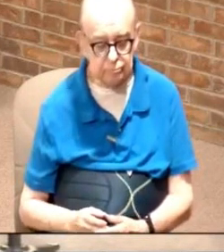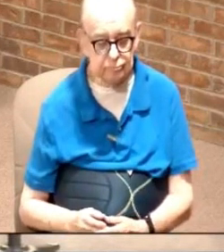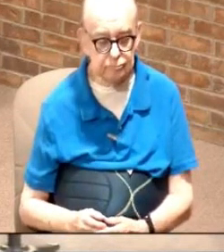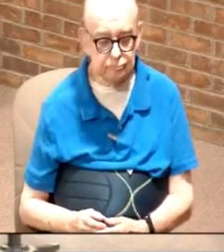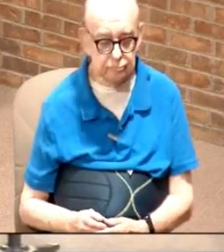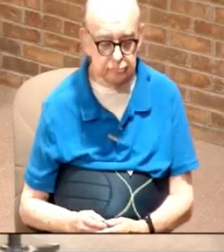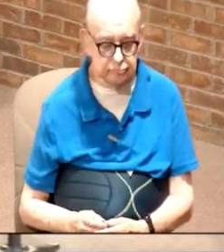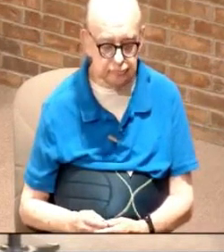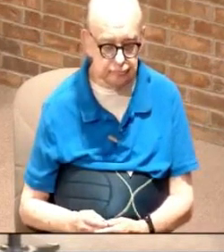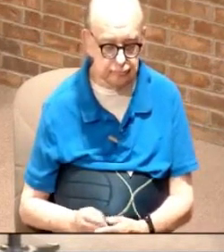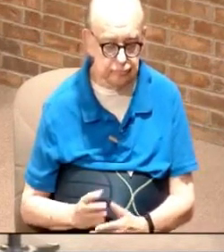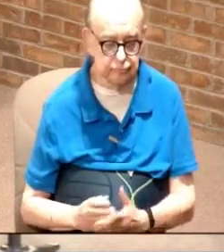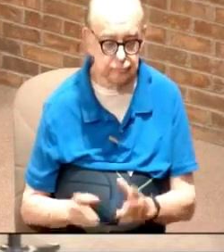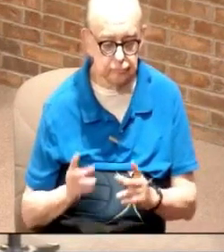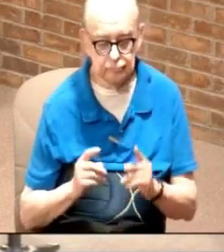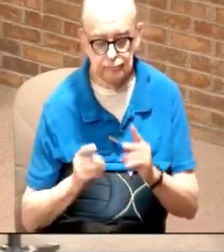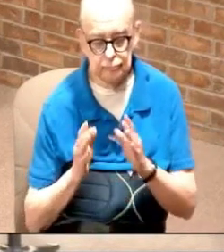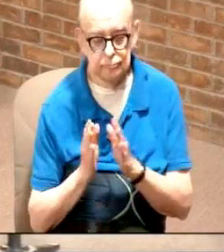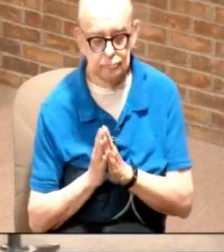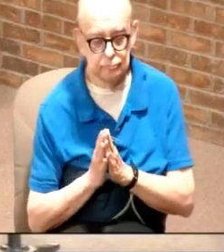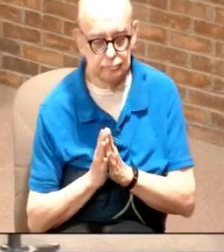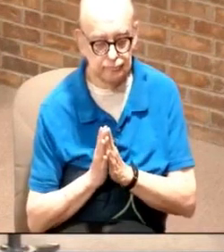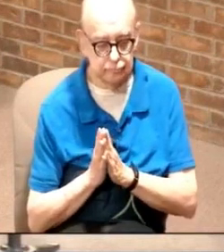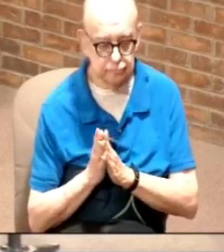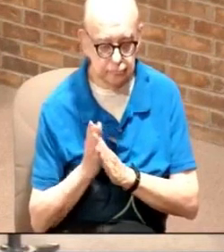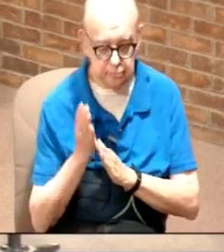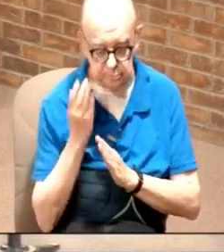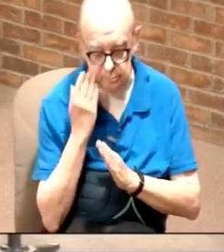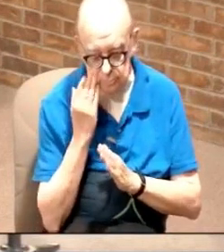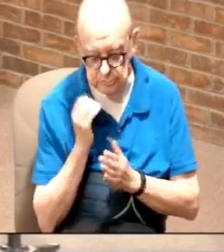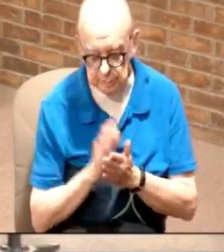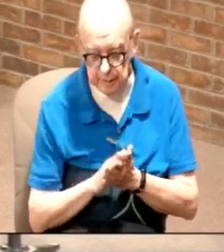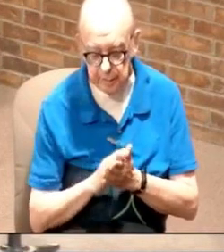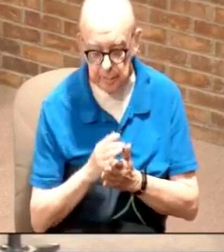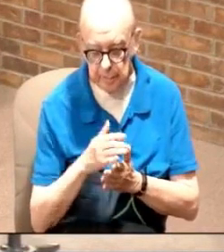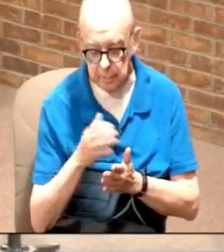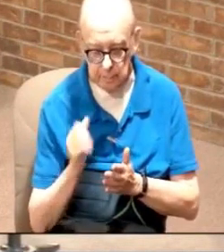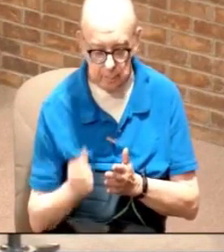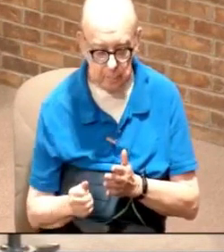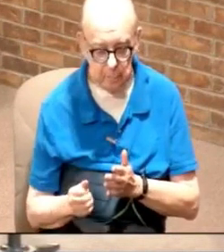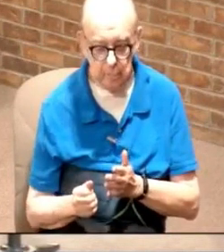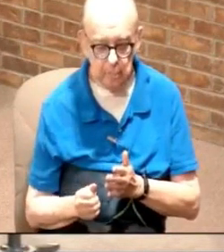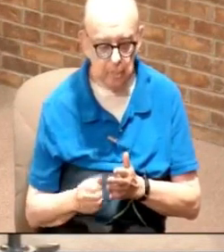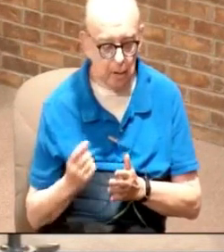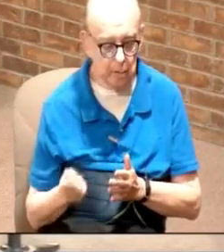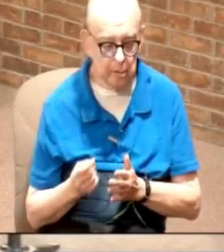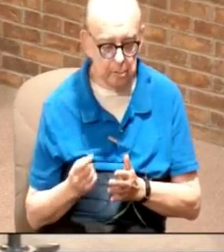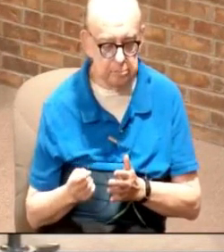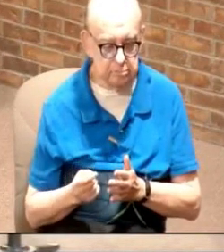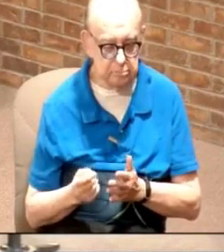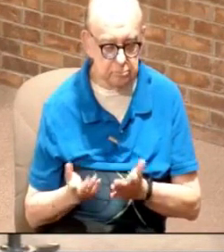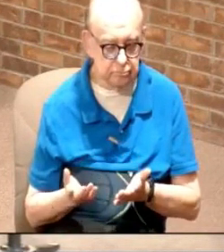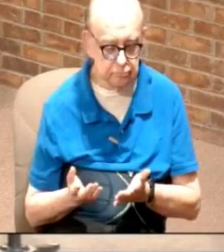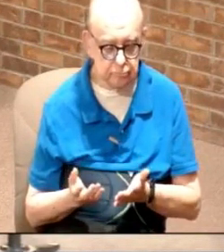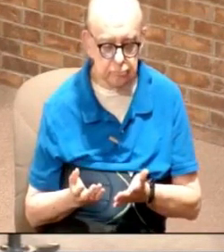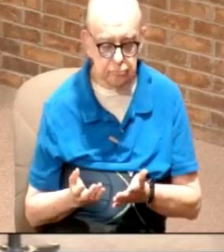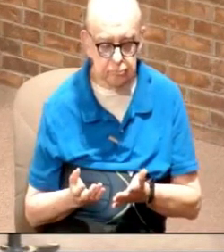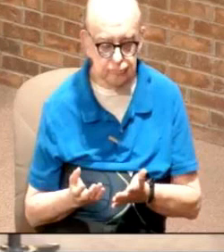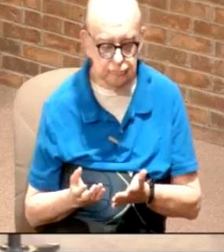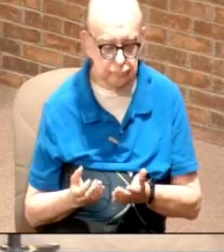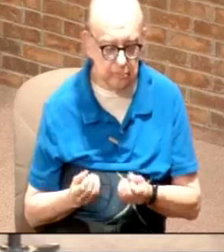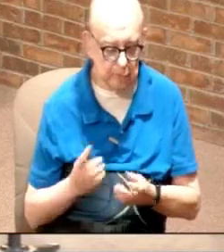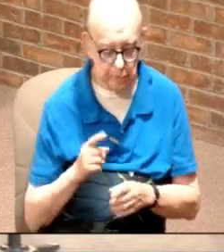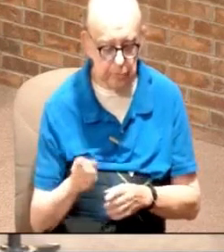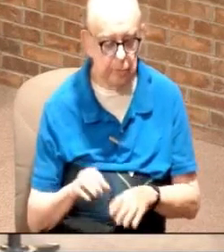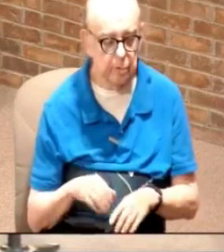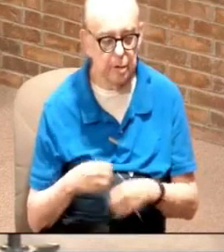but some people ask him do you believe in tithing he says yeah don't you well they say well how much